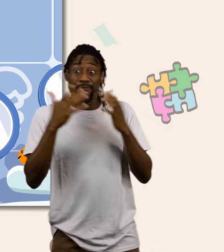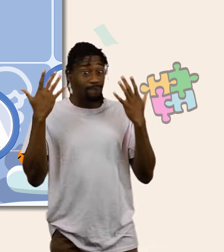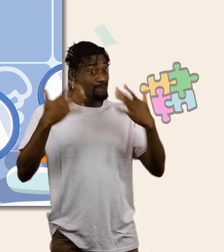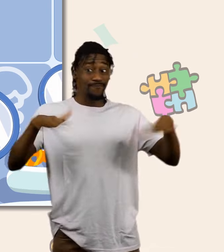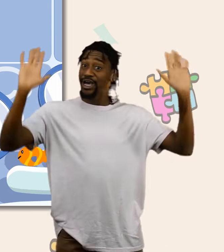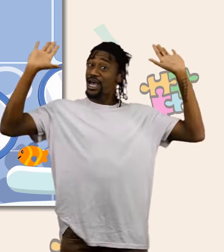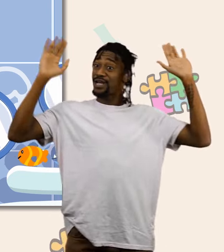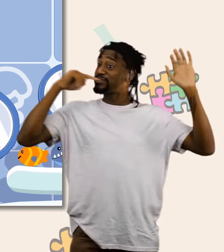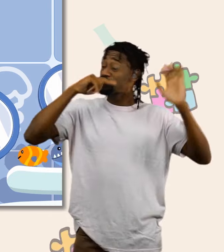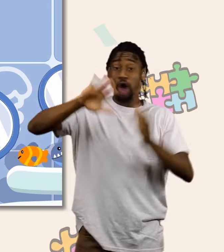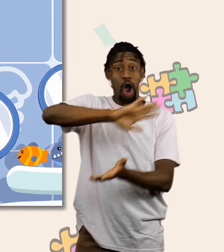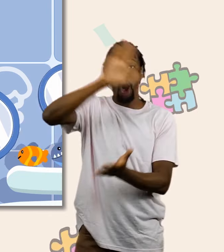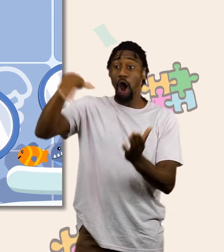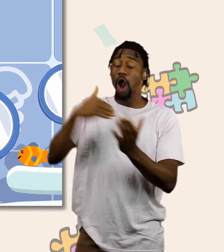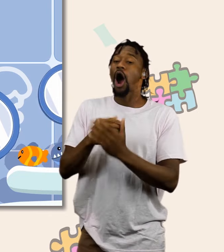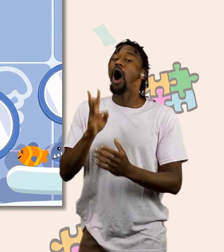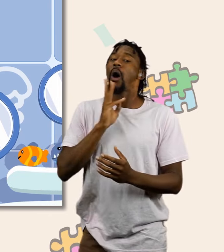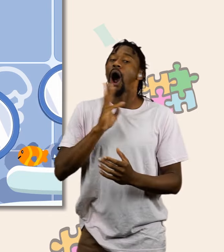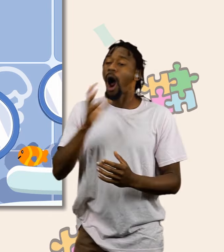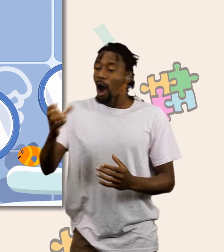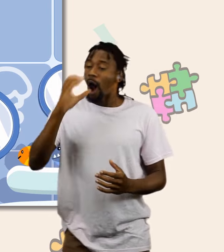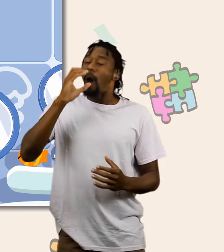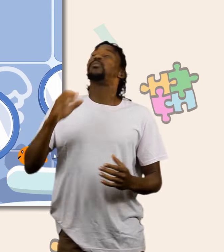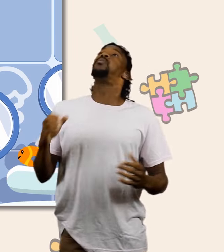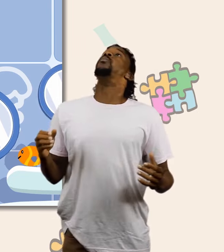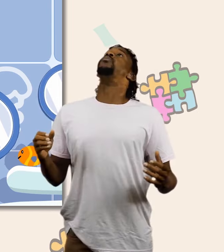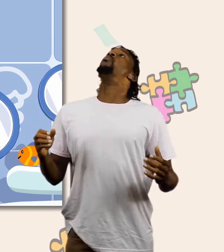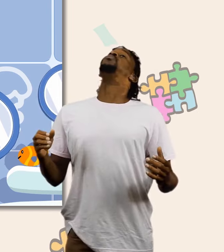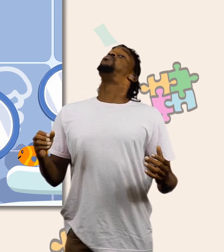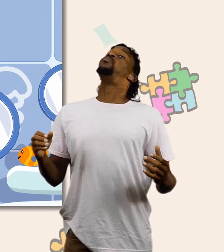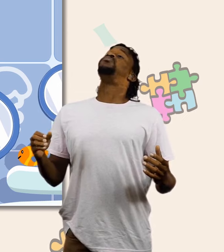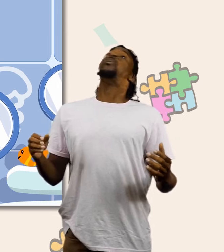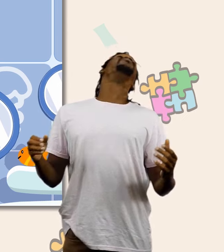After you have brushed them all, rinse your mouth. Let's see, Groovy.